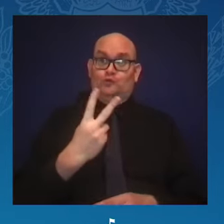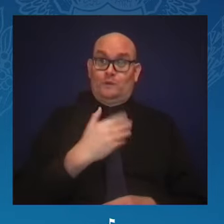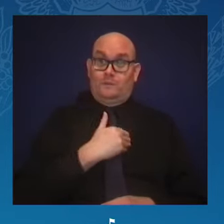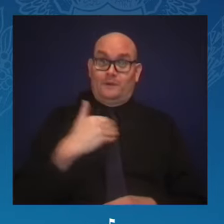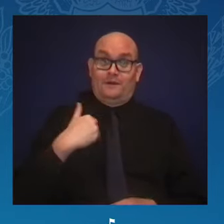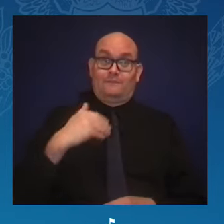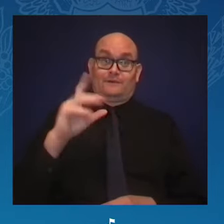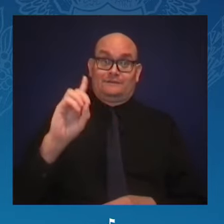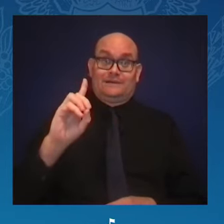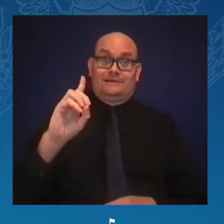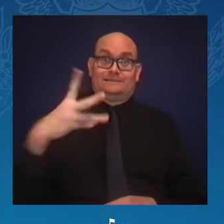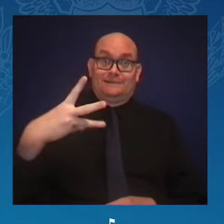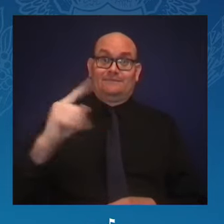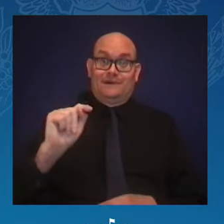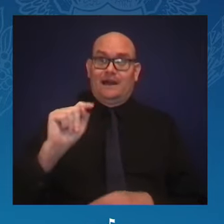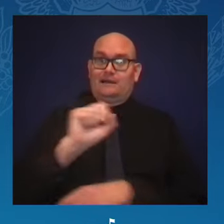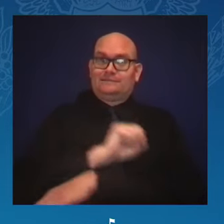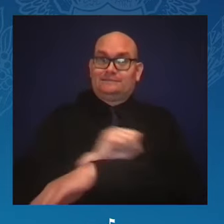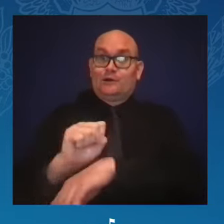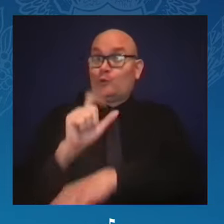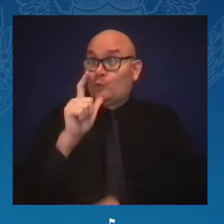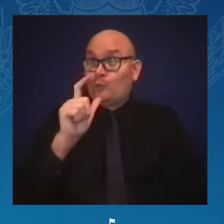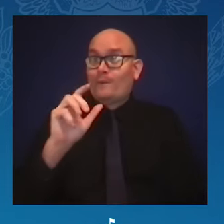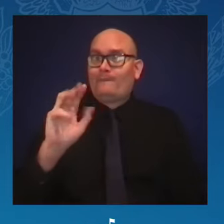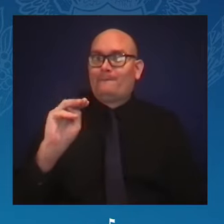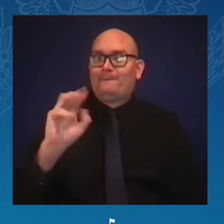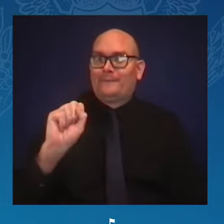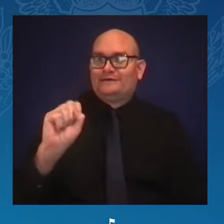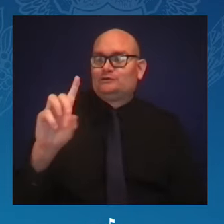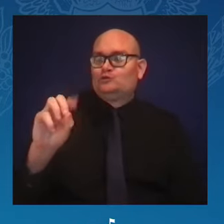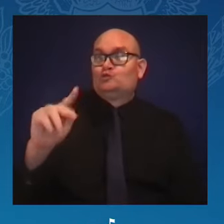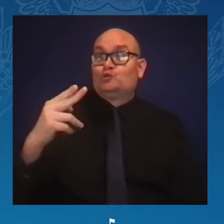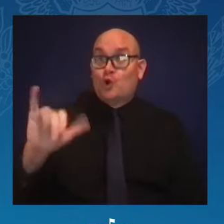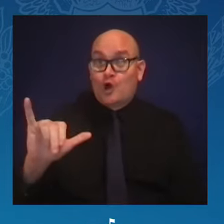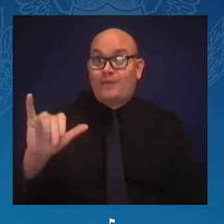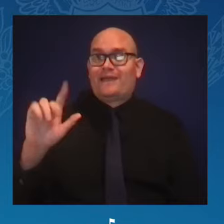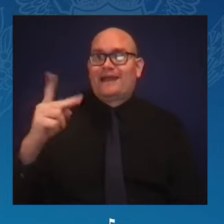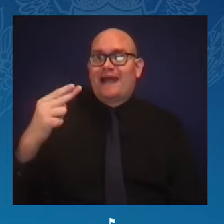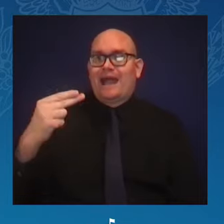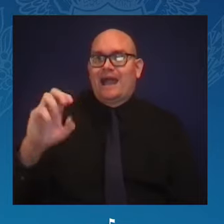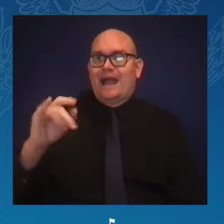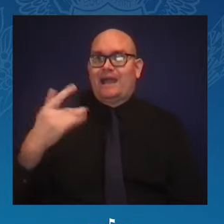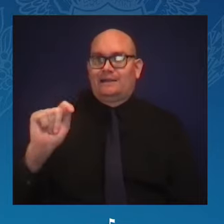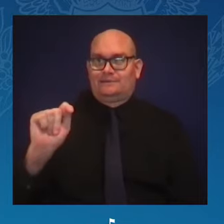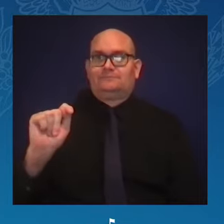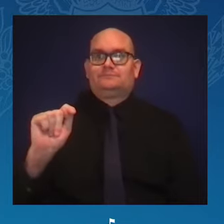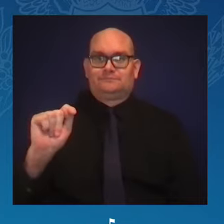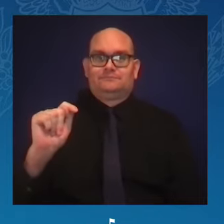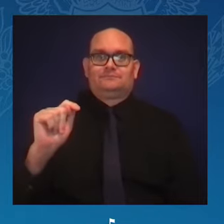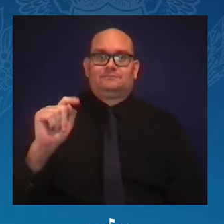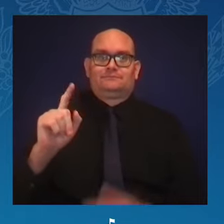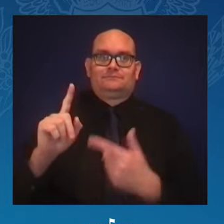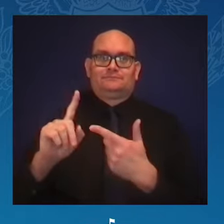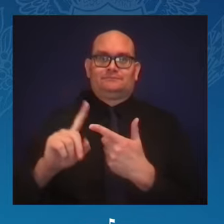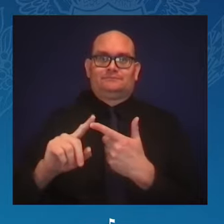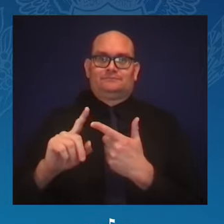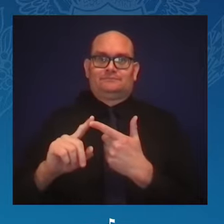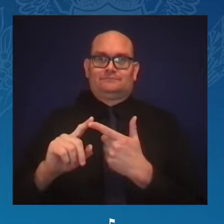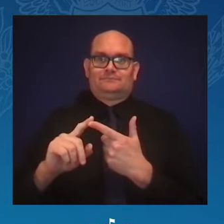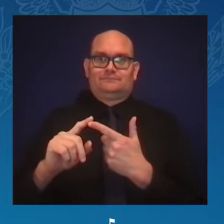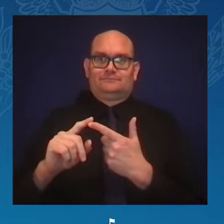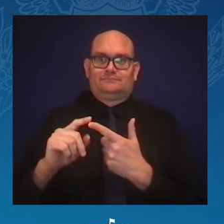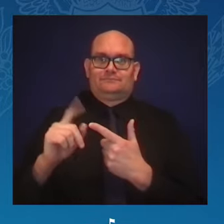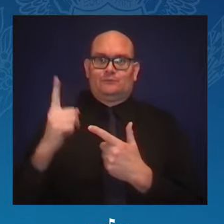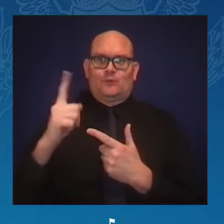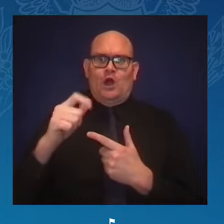indeed, and one of the few women to speak